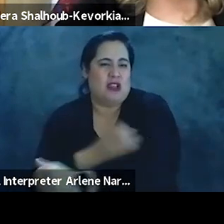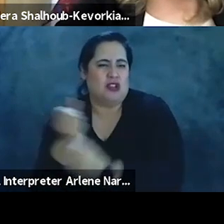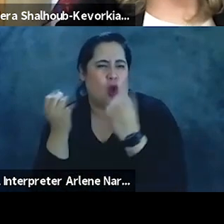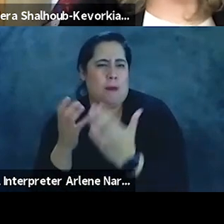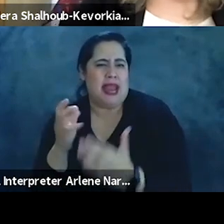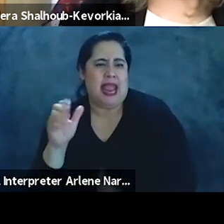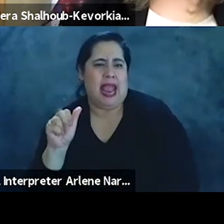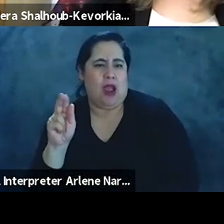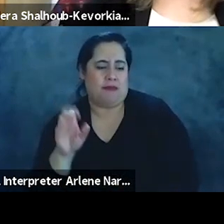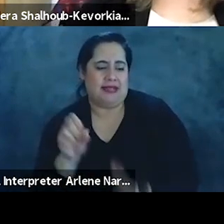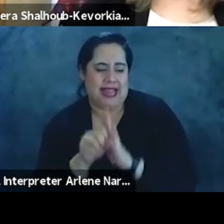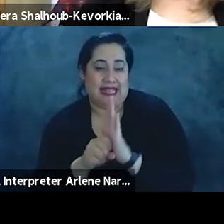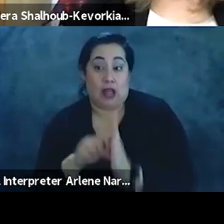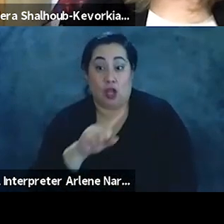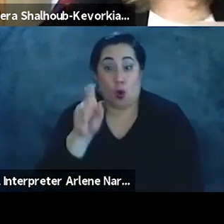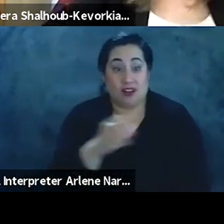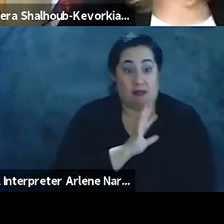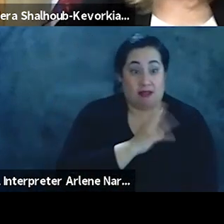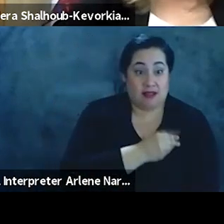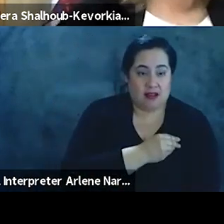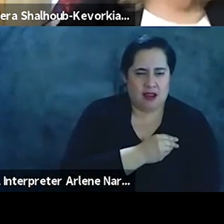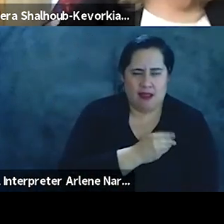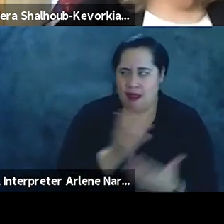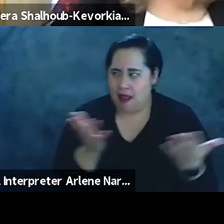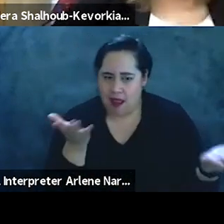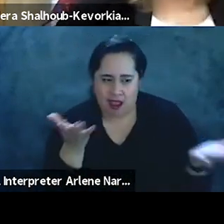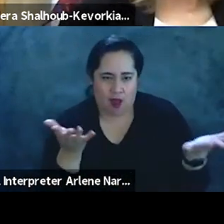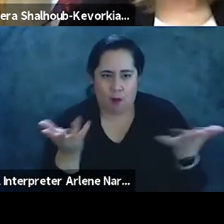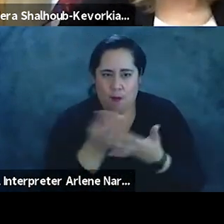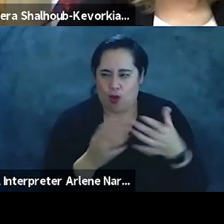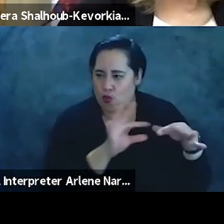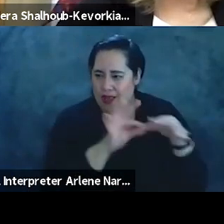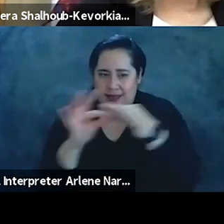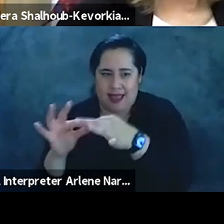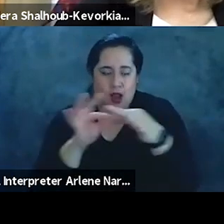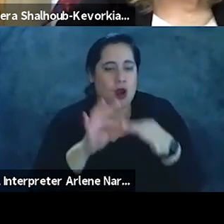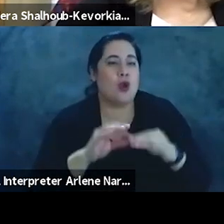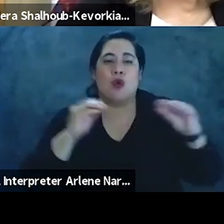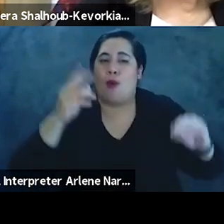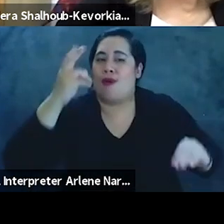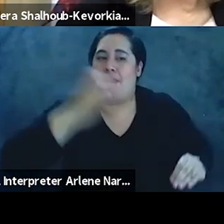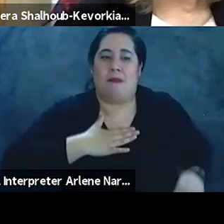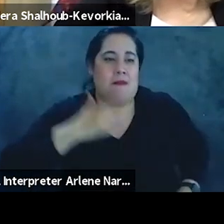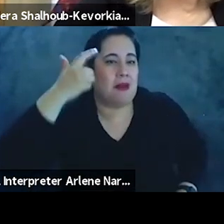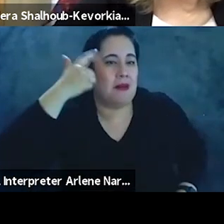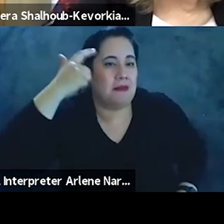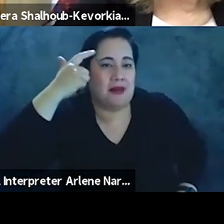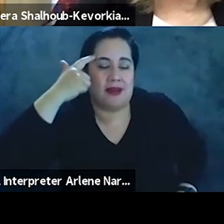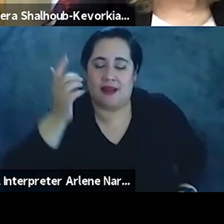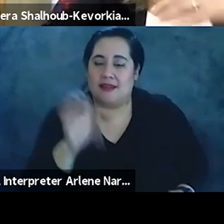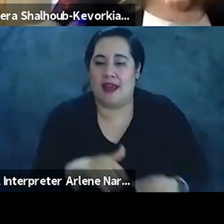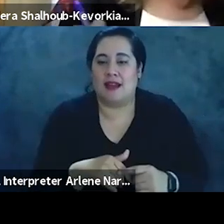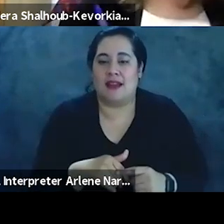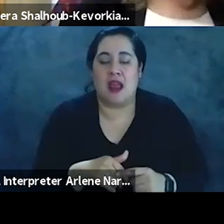arab states and the question of palestine i was what how to what extent are those things related because there's no question in my mind that the the